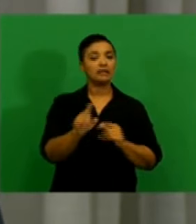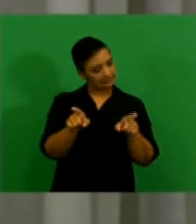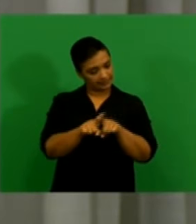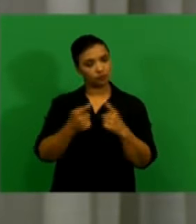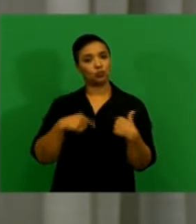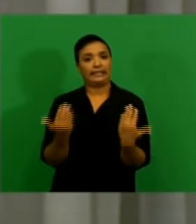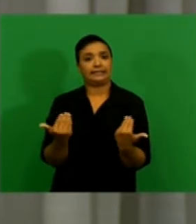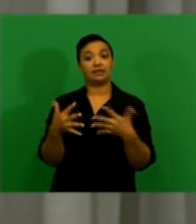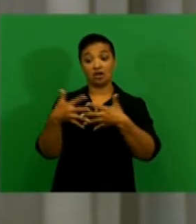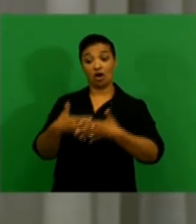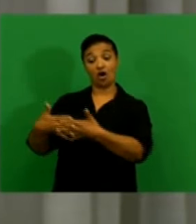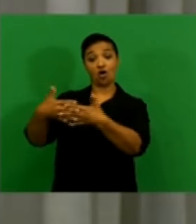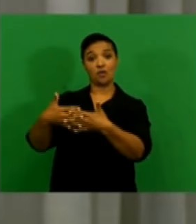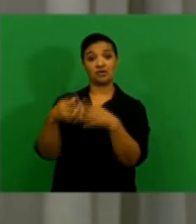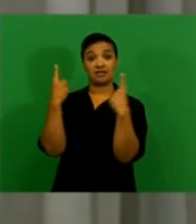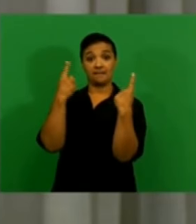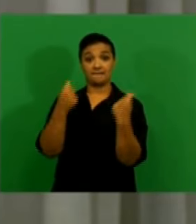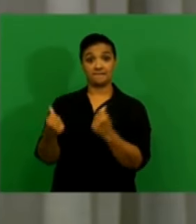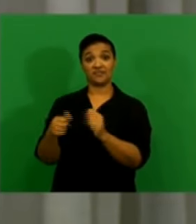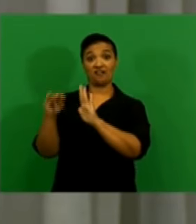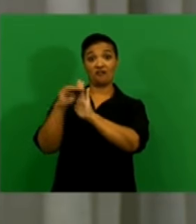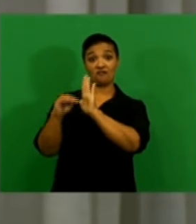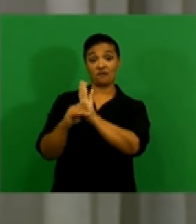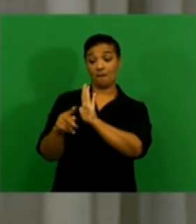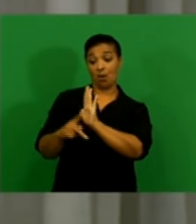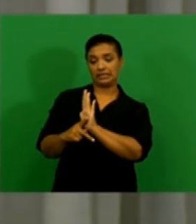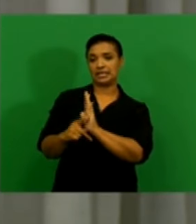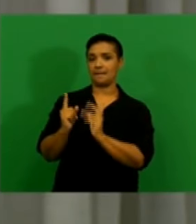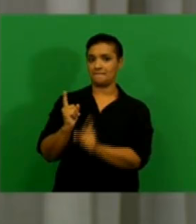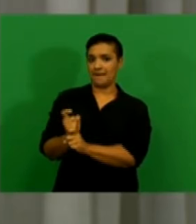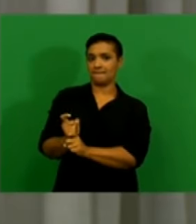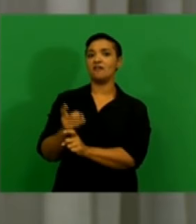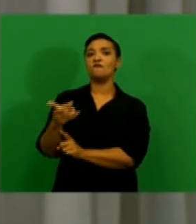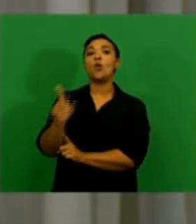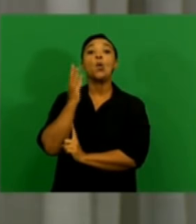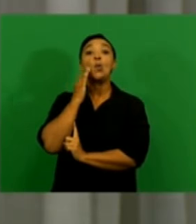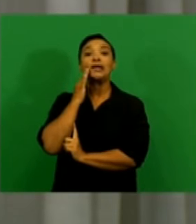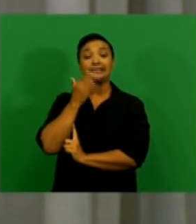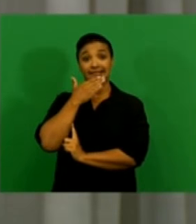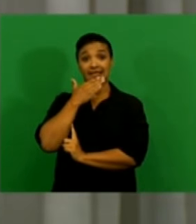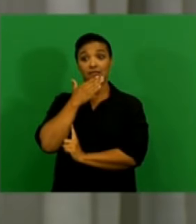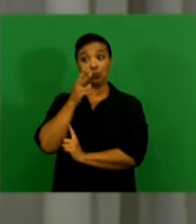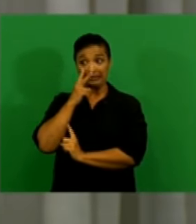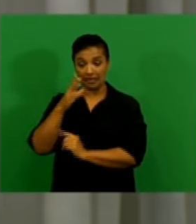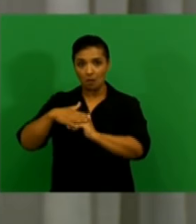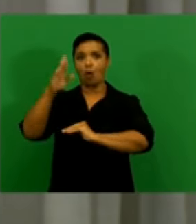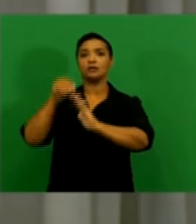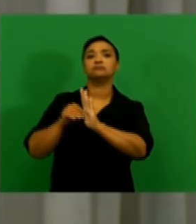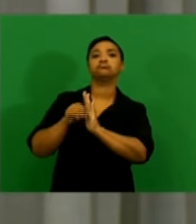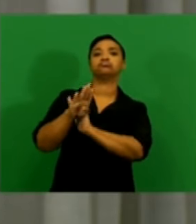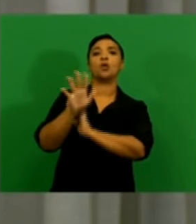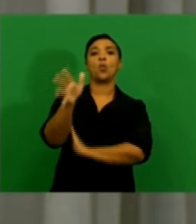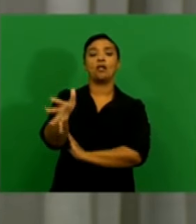the U.S. Fed tightened monetary policy in December and signaled further increases to come. However,